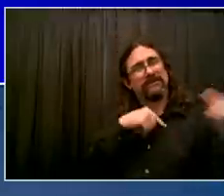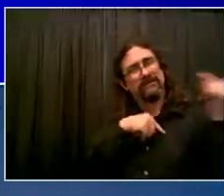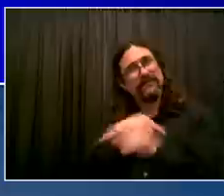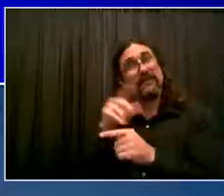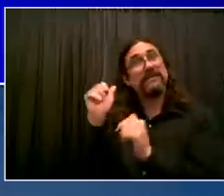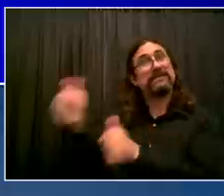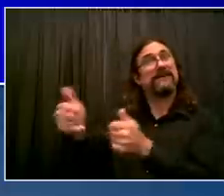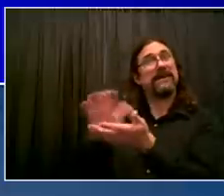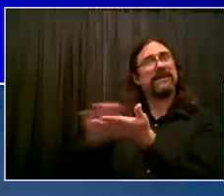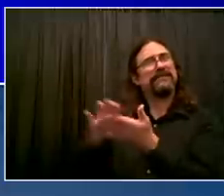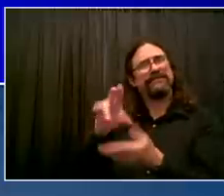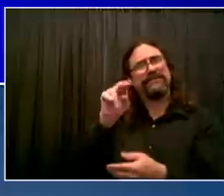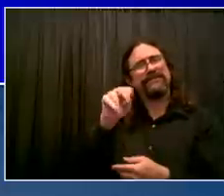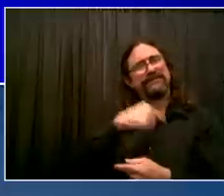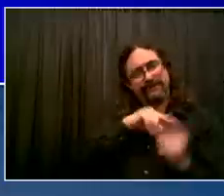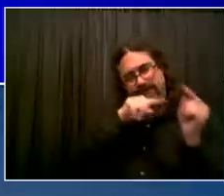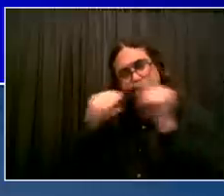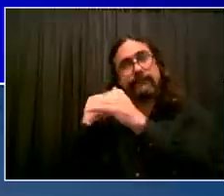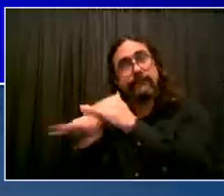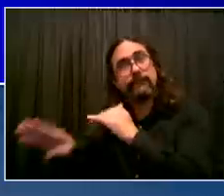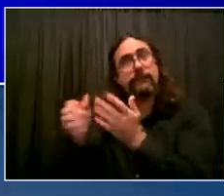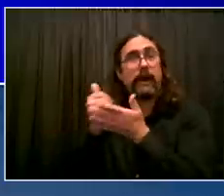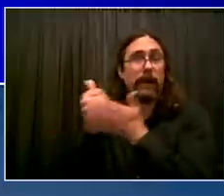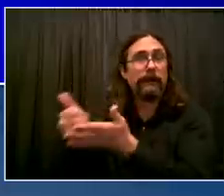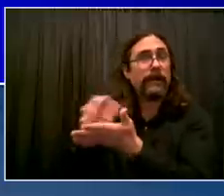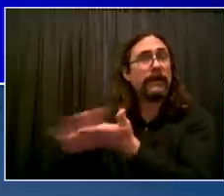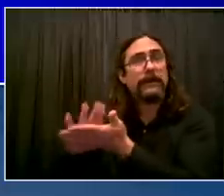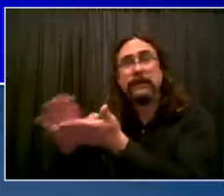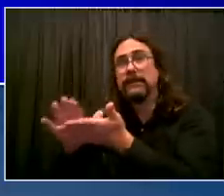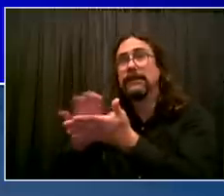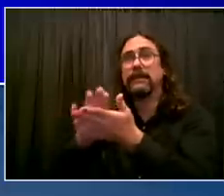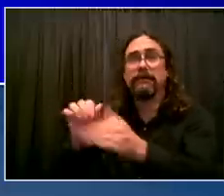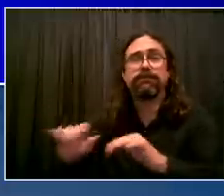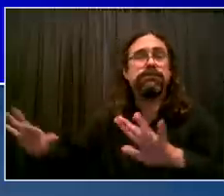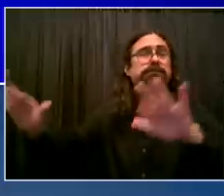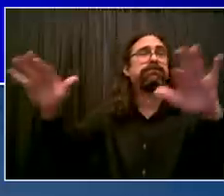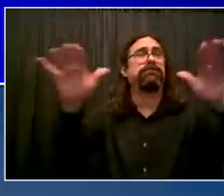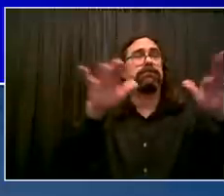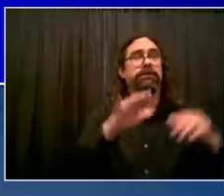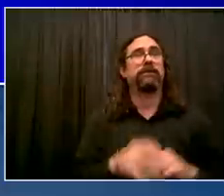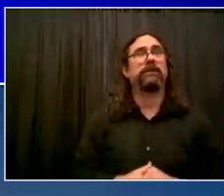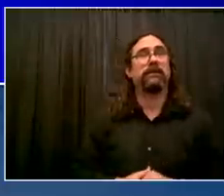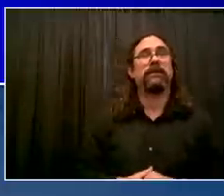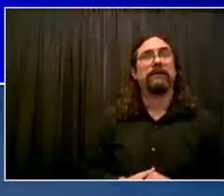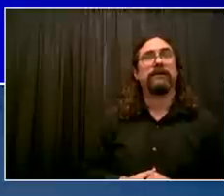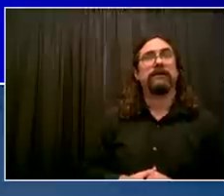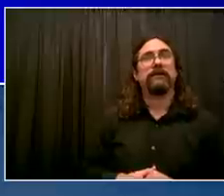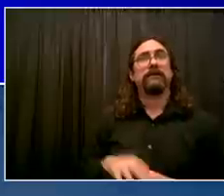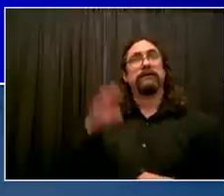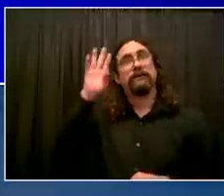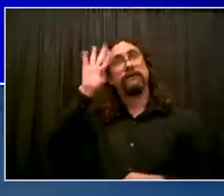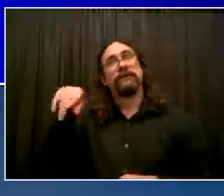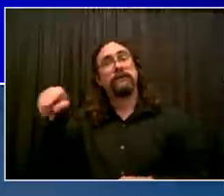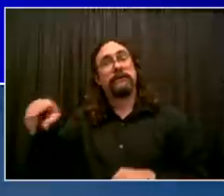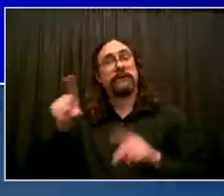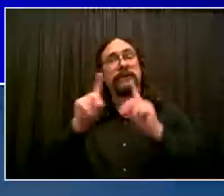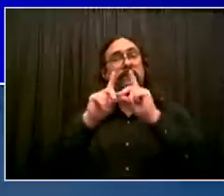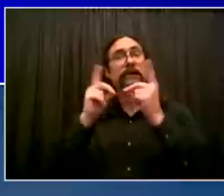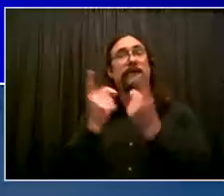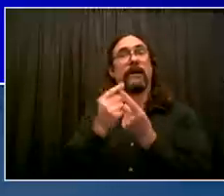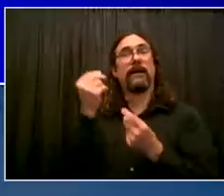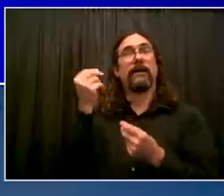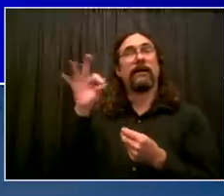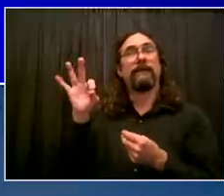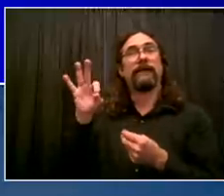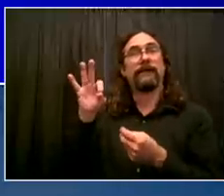This is a staggering figure. They picked up 17,700 tons of debris. We kept them going nonstop every day,